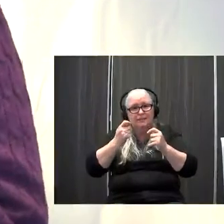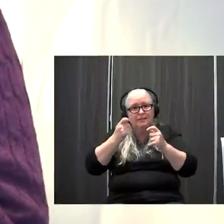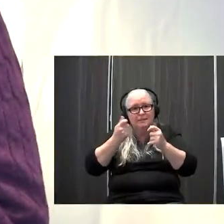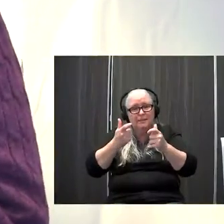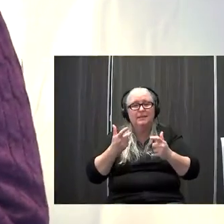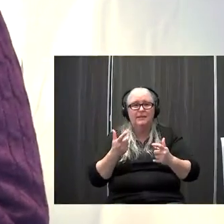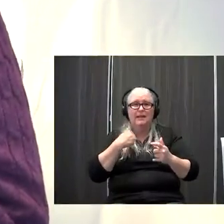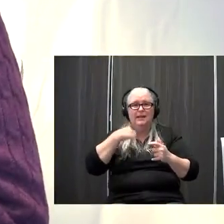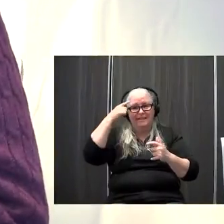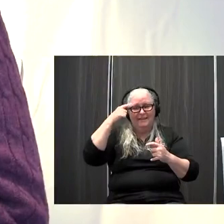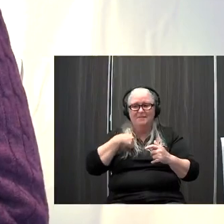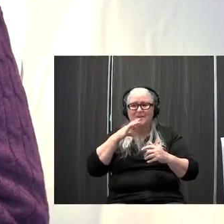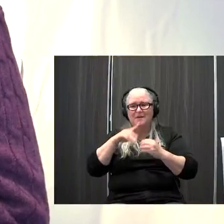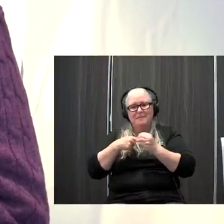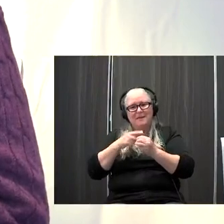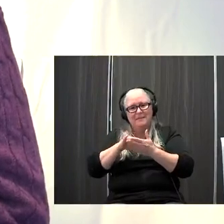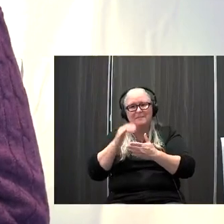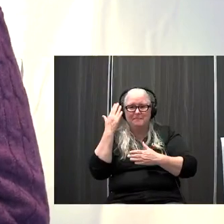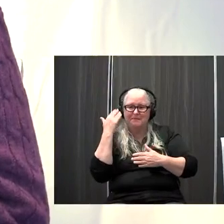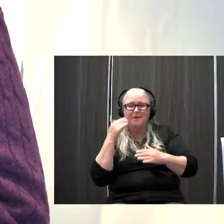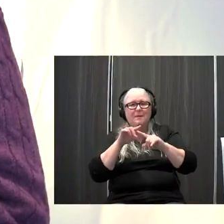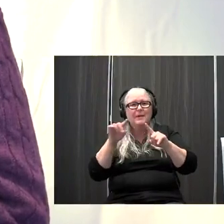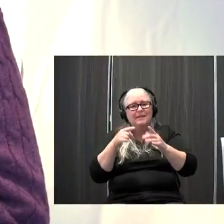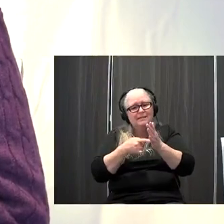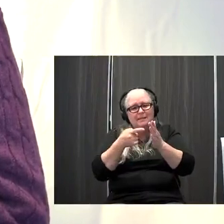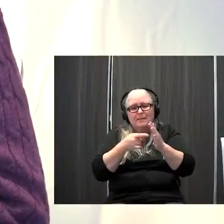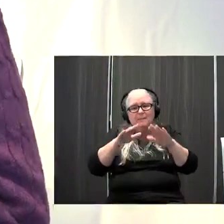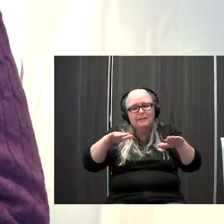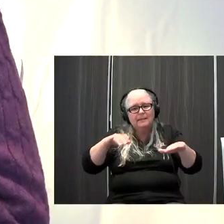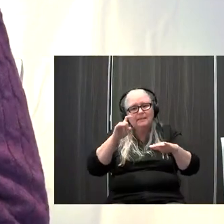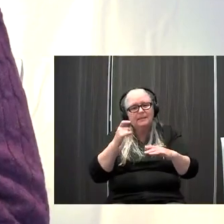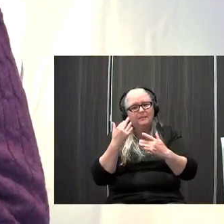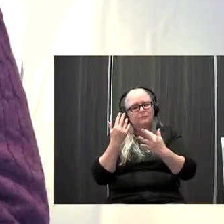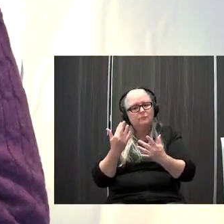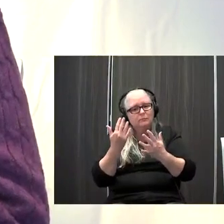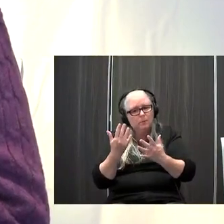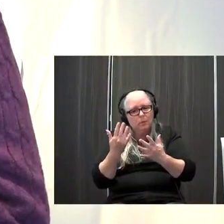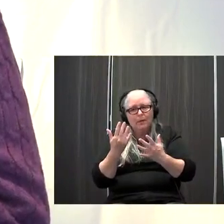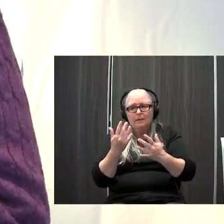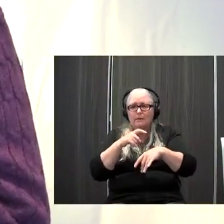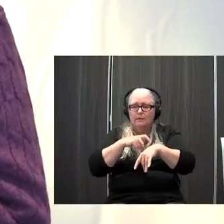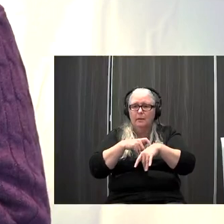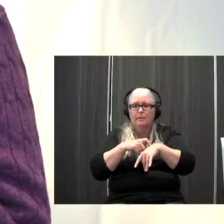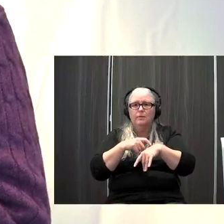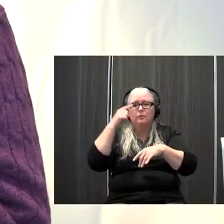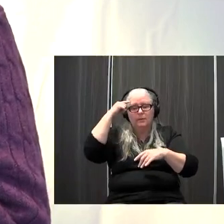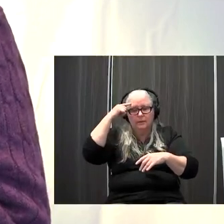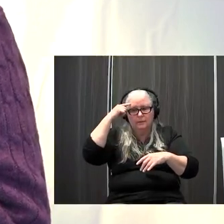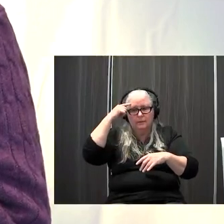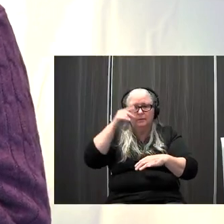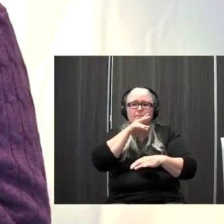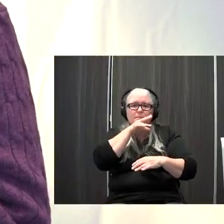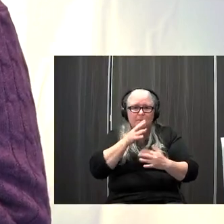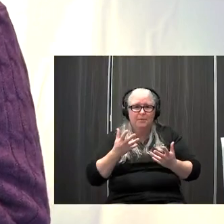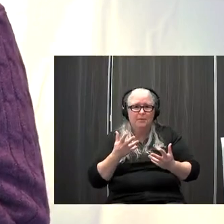settings is sometimes kids need wait time to produce and then the other piece that's so common in charge is motivation